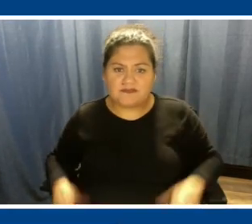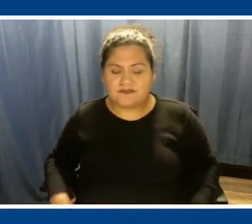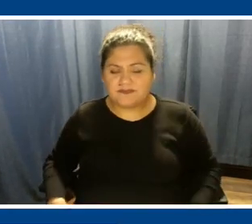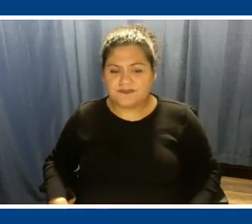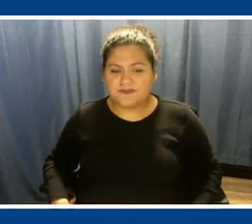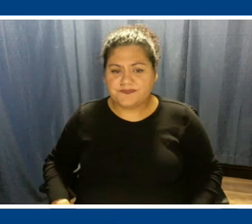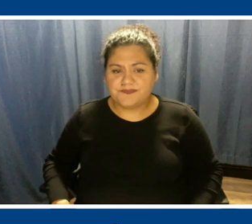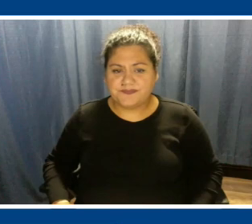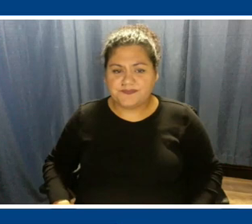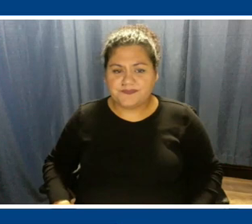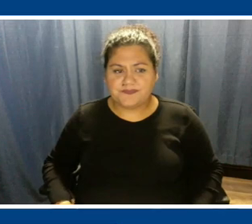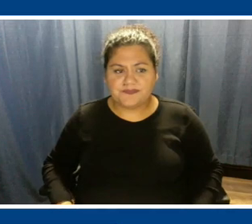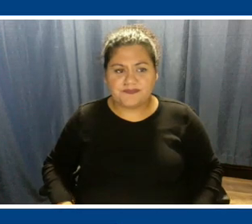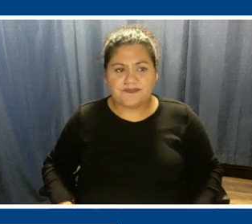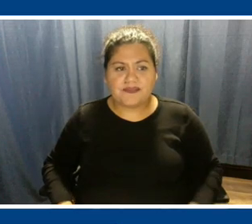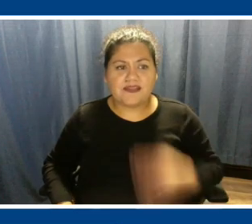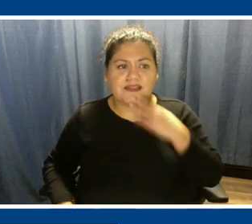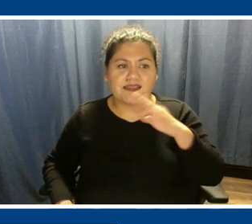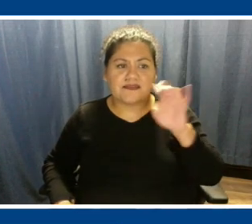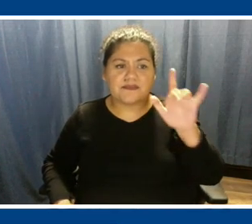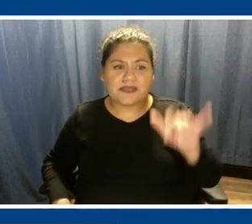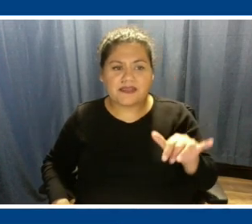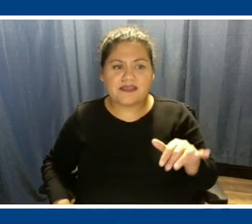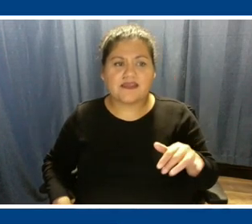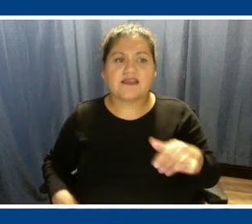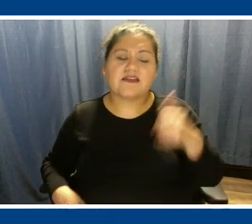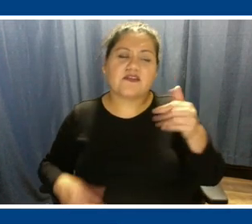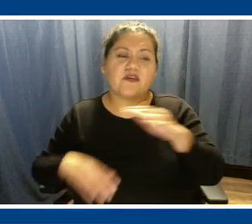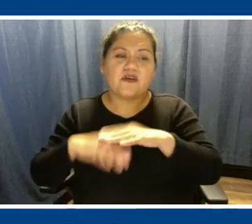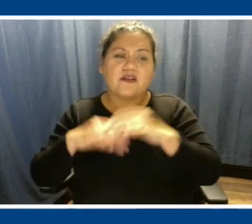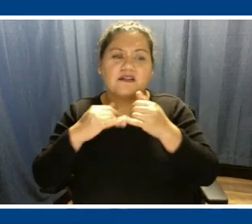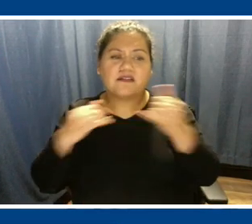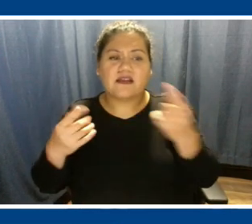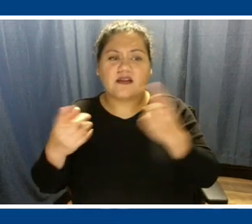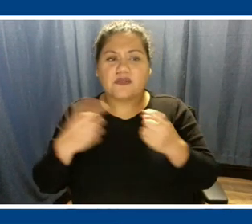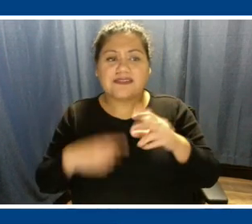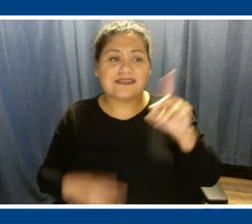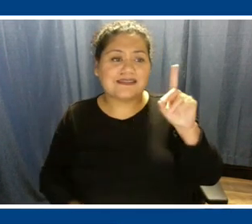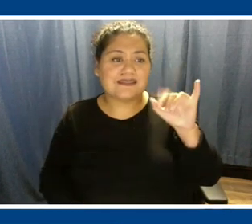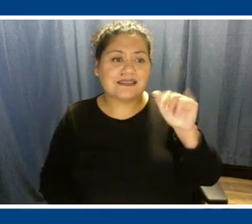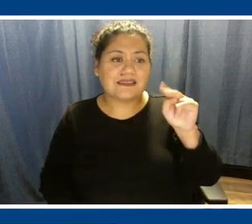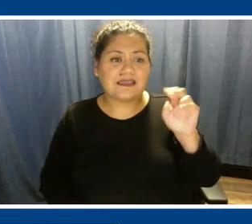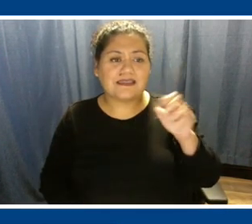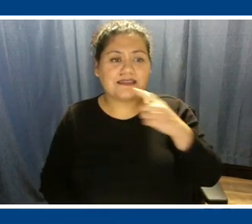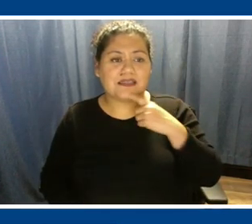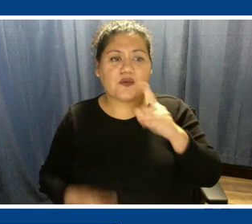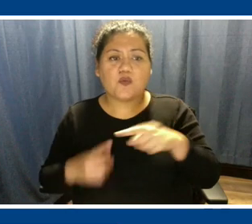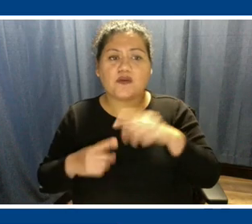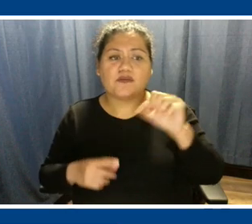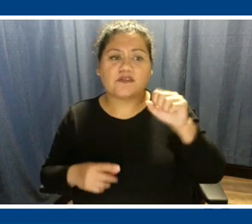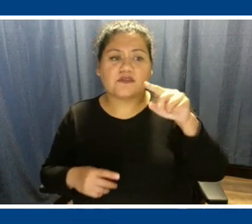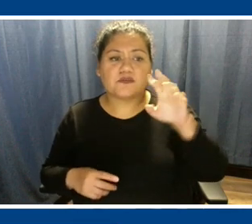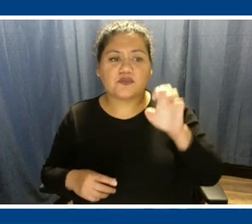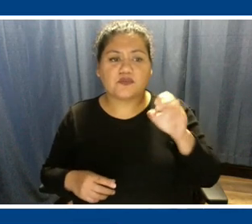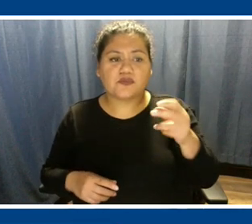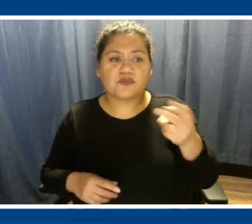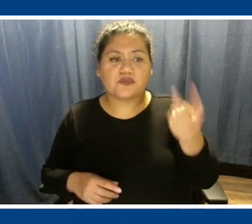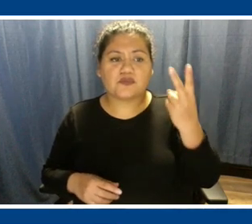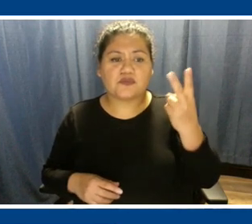Thanks, Benny. We're going to go to another online question. Diane has asked, when will Spruce 2 be decommissioned?